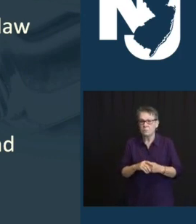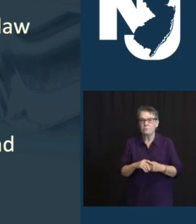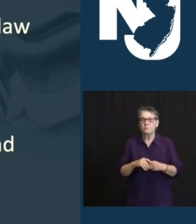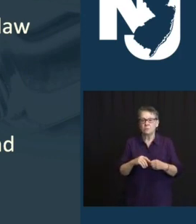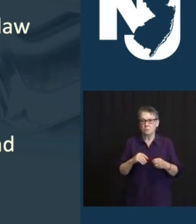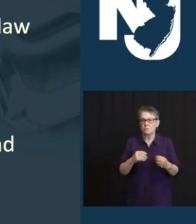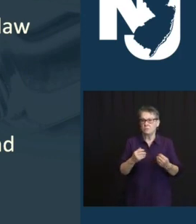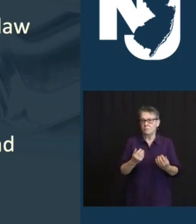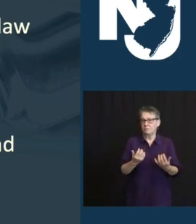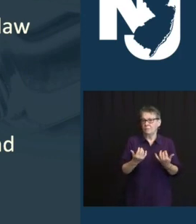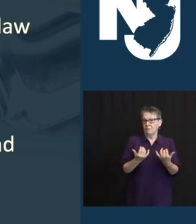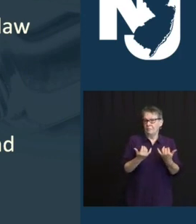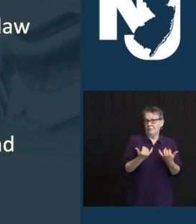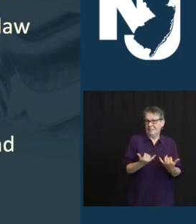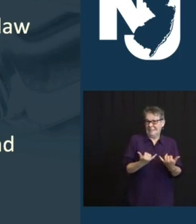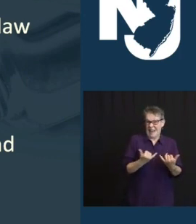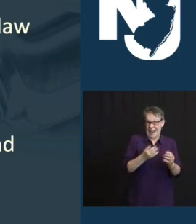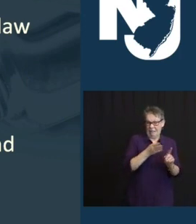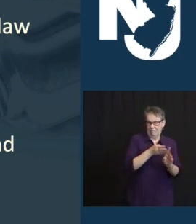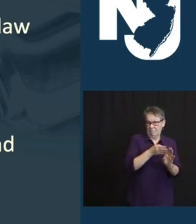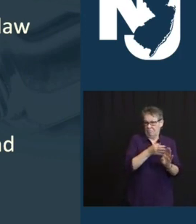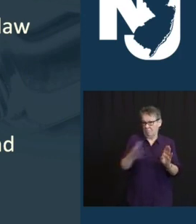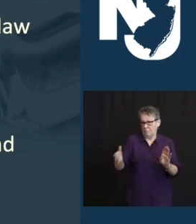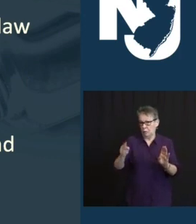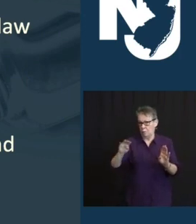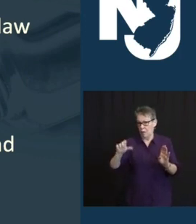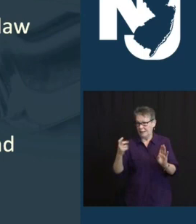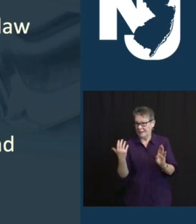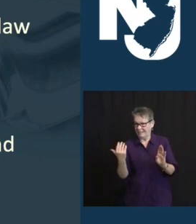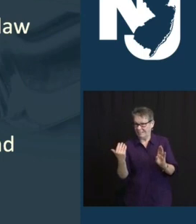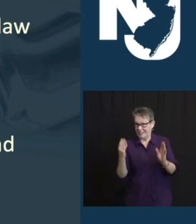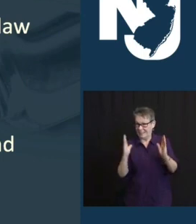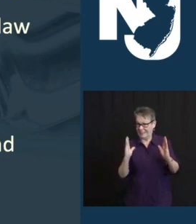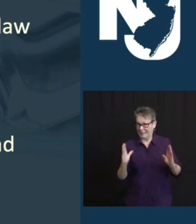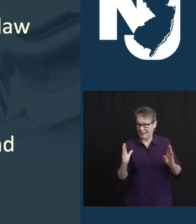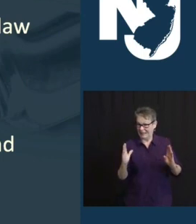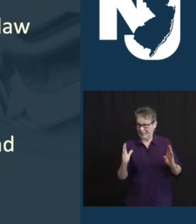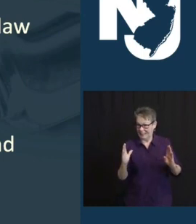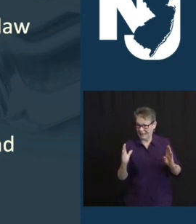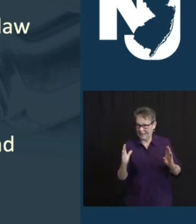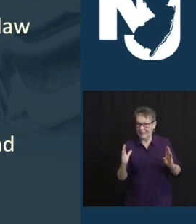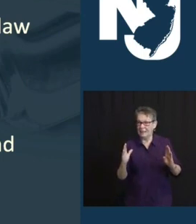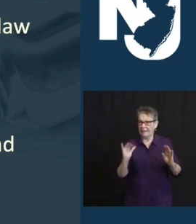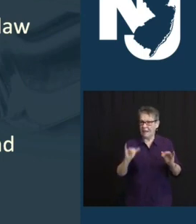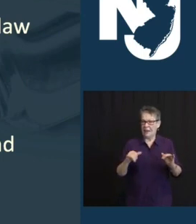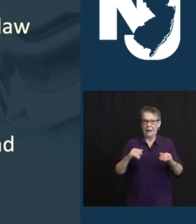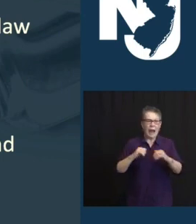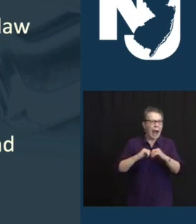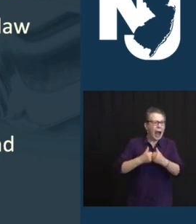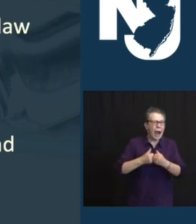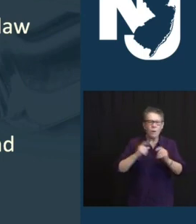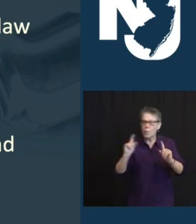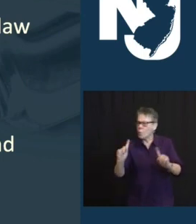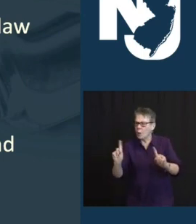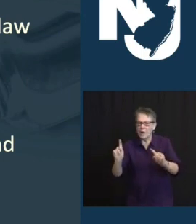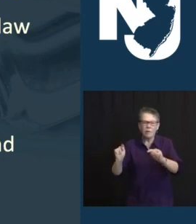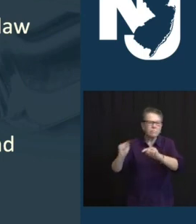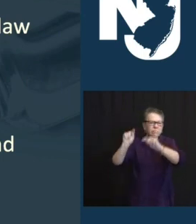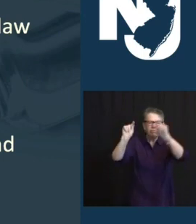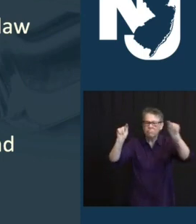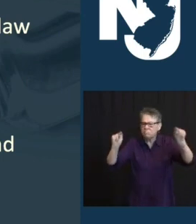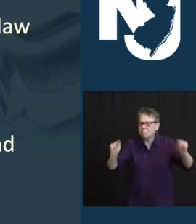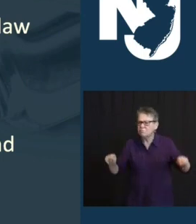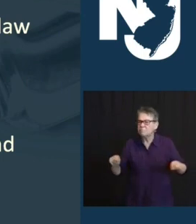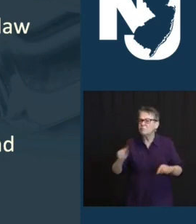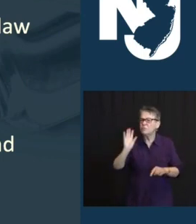BUT THE EXACT HOW AND WHEN OR HOW AND WHERE, AND IN SOME CASES WHEN, IS GOING TO BE WORKED OUT.